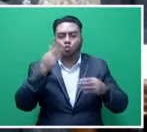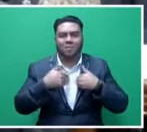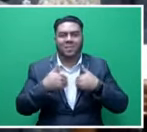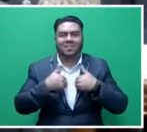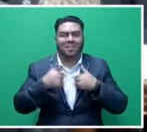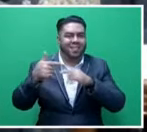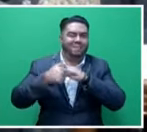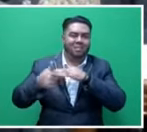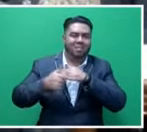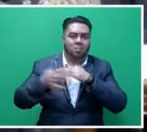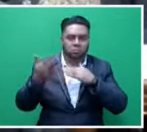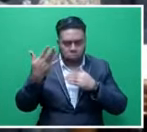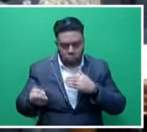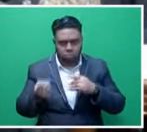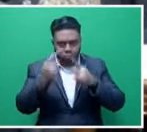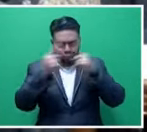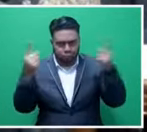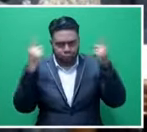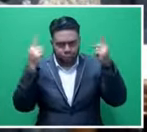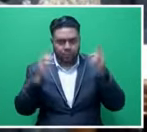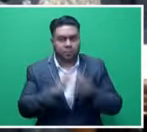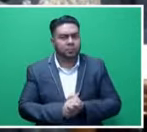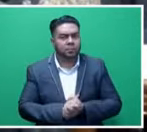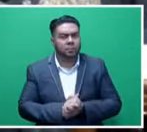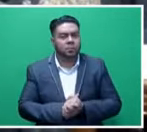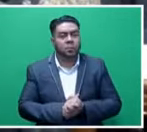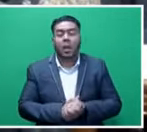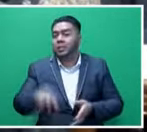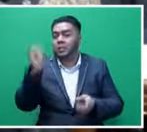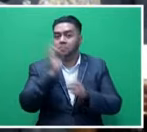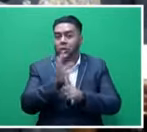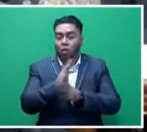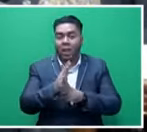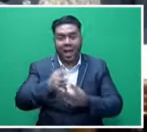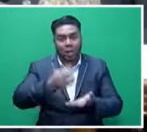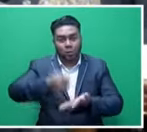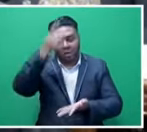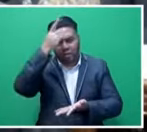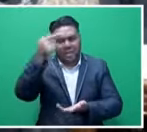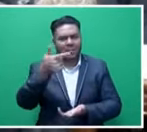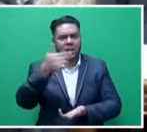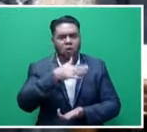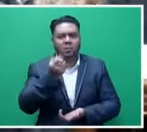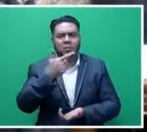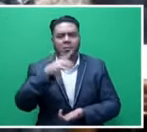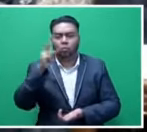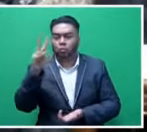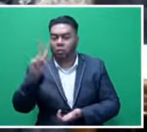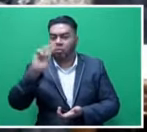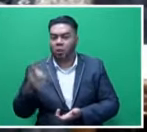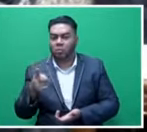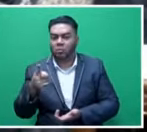Mr. Speaker, sir, grant to special schools and special education, $772